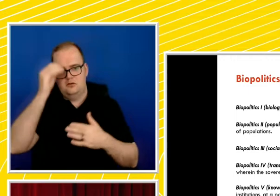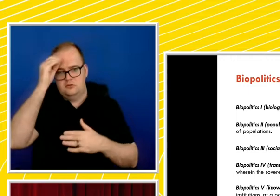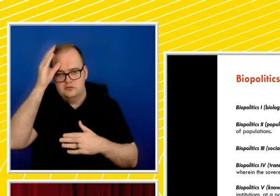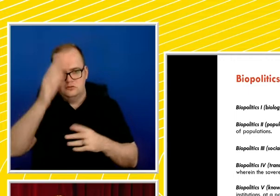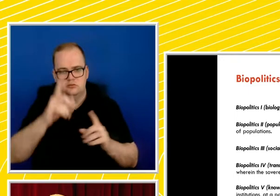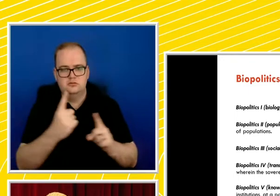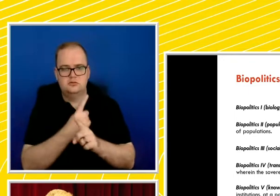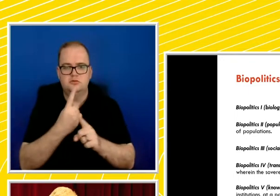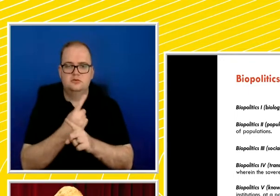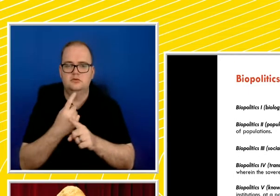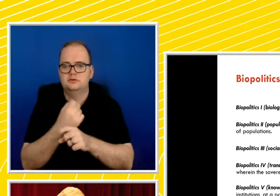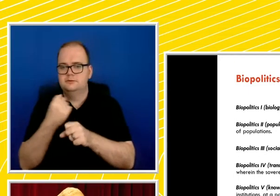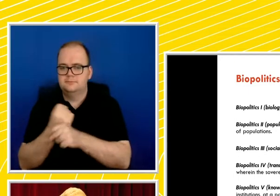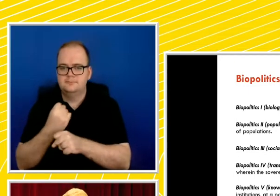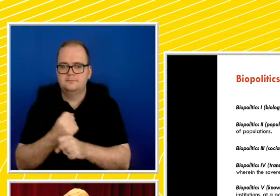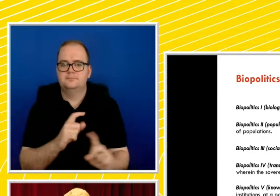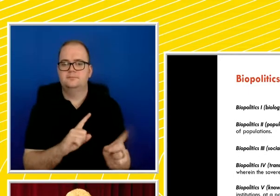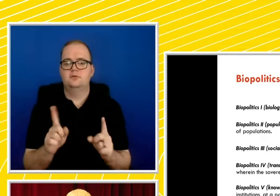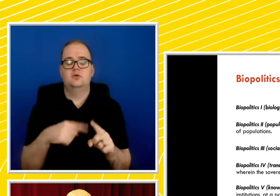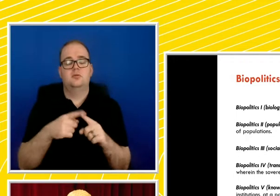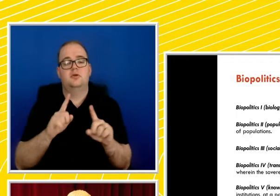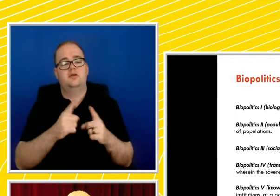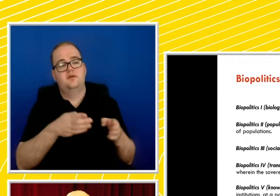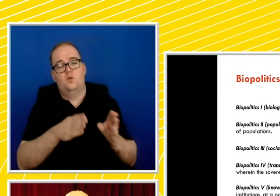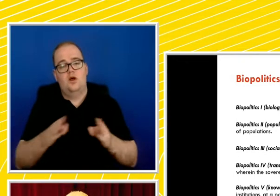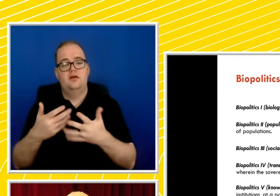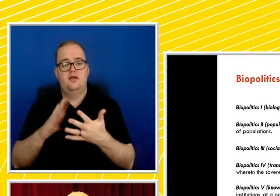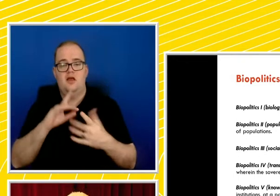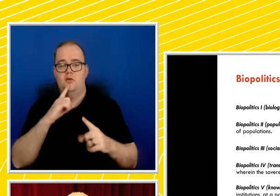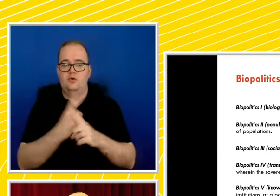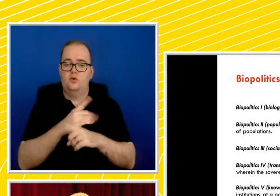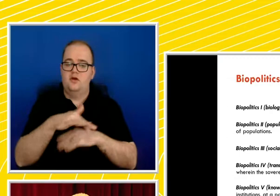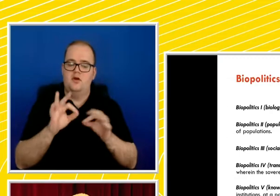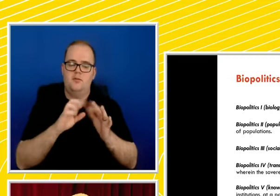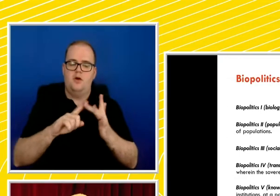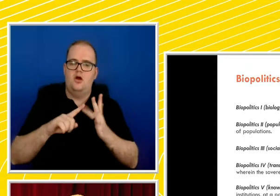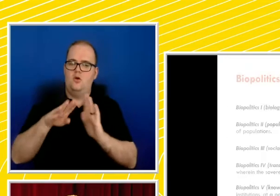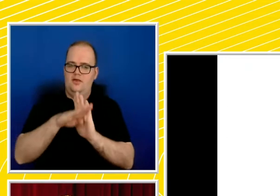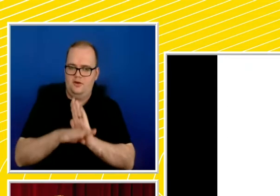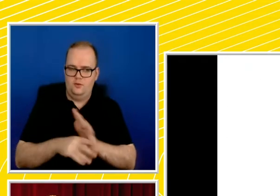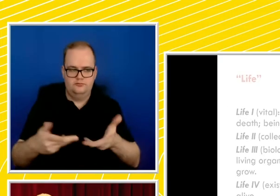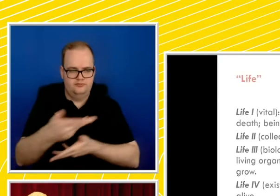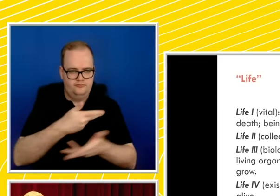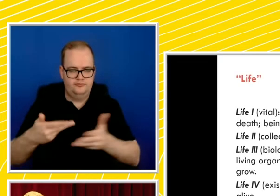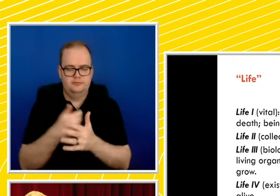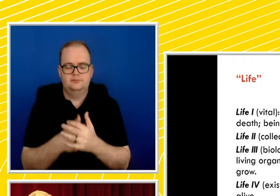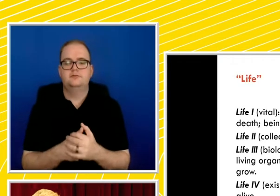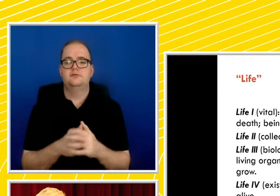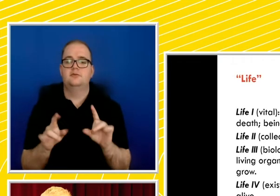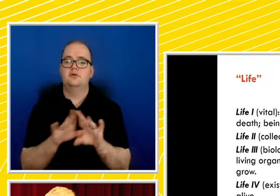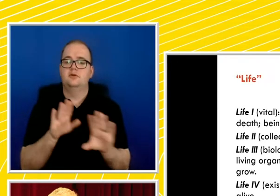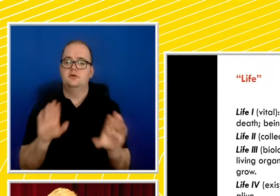ideology, or ultimately a methodology to approach bioethical discourse. Similarly, Sparrow and Mills